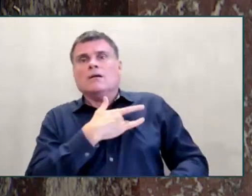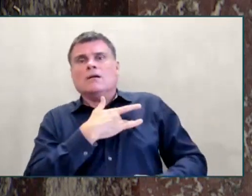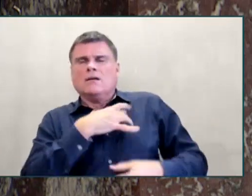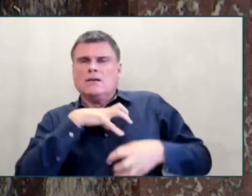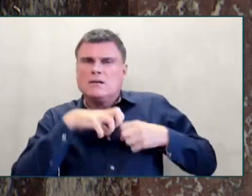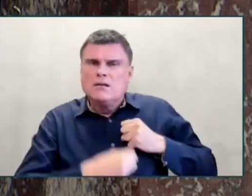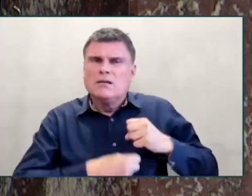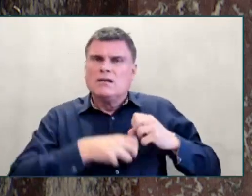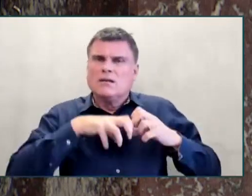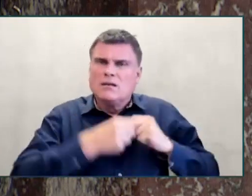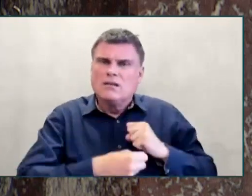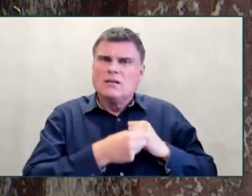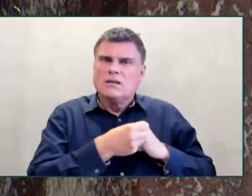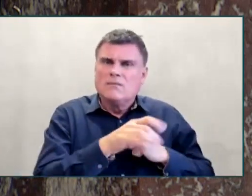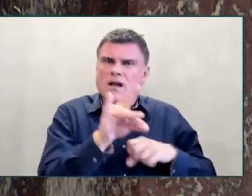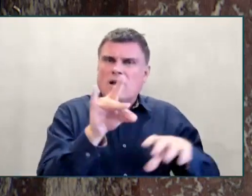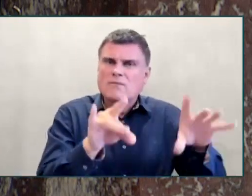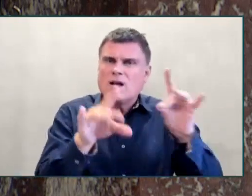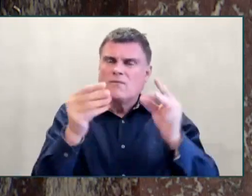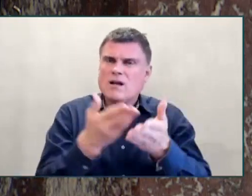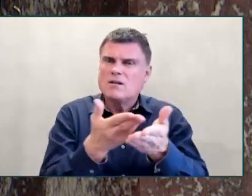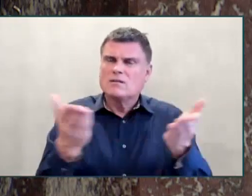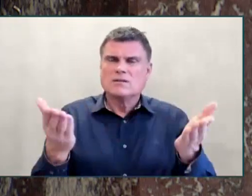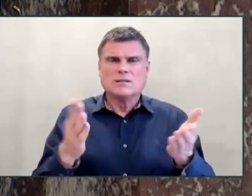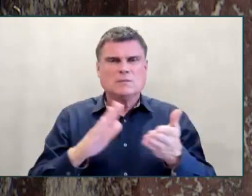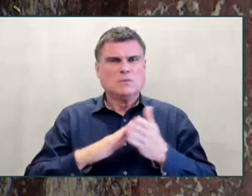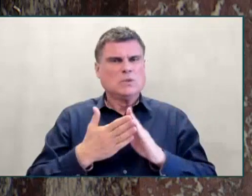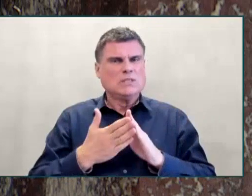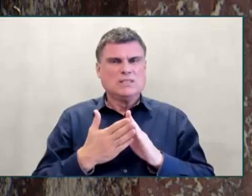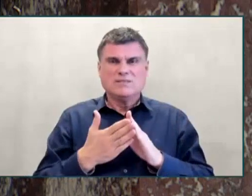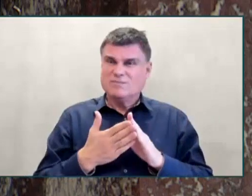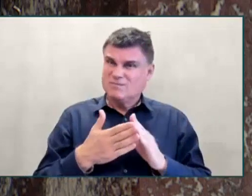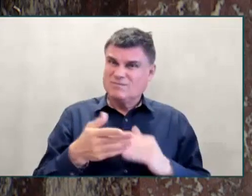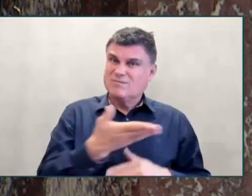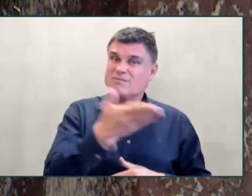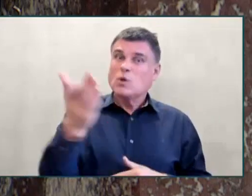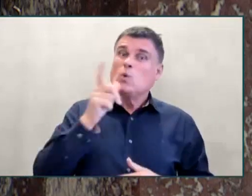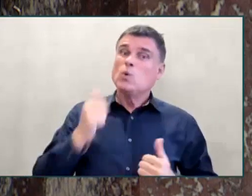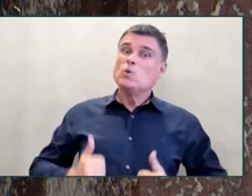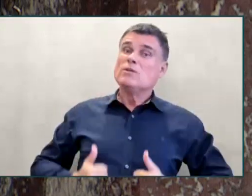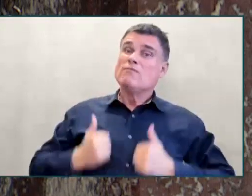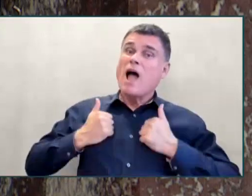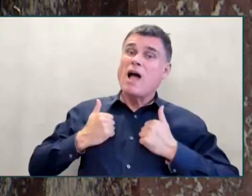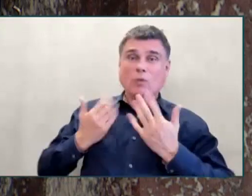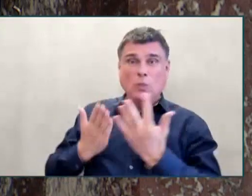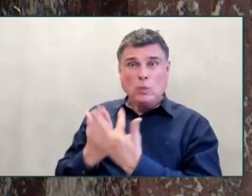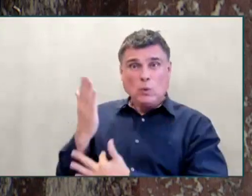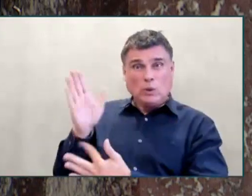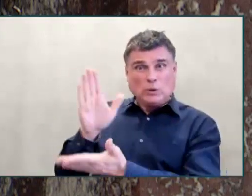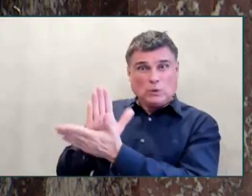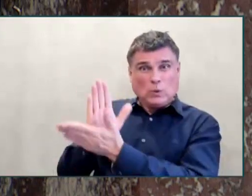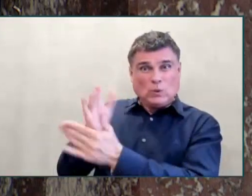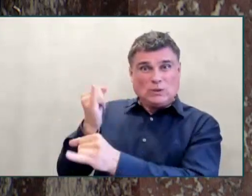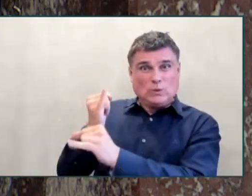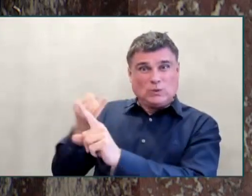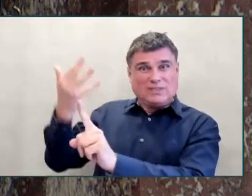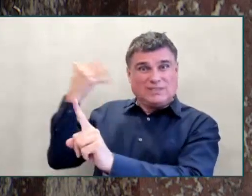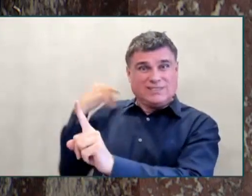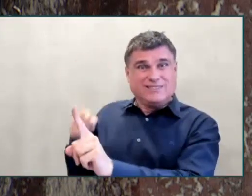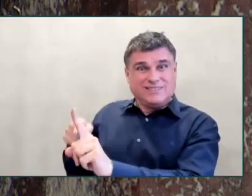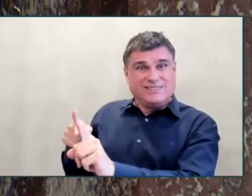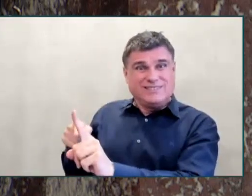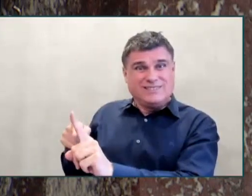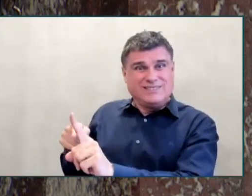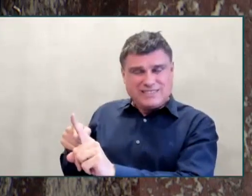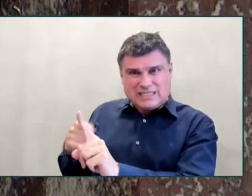day school survivors that live today, their family members and those